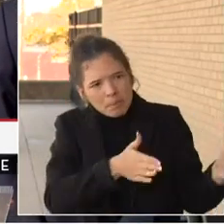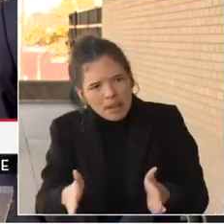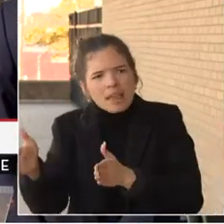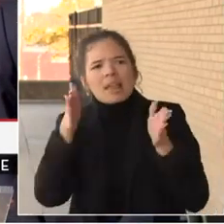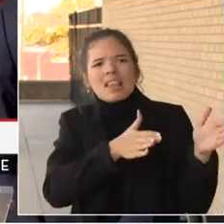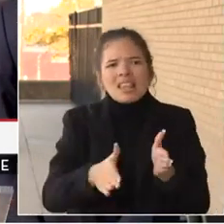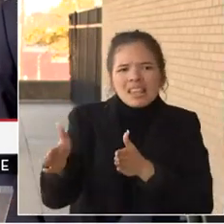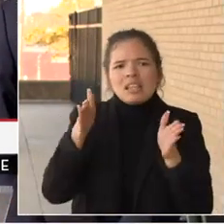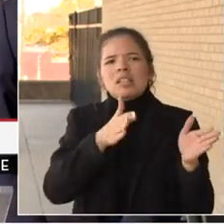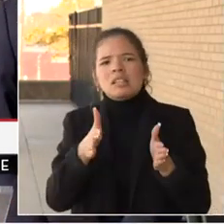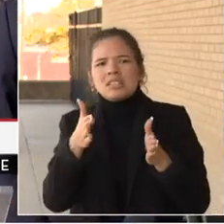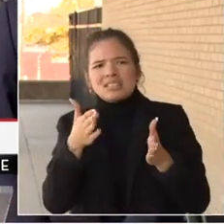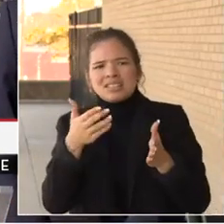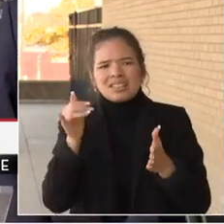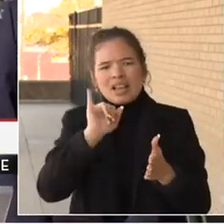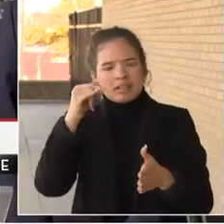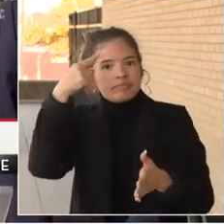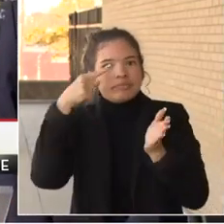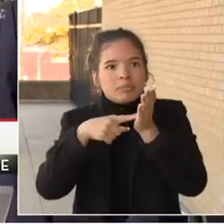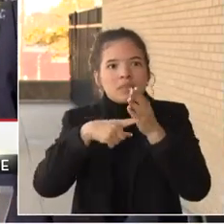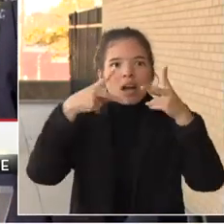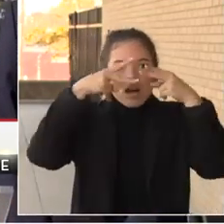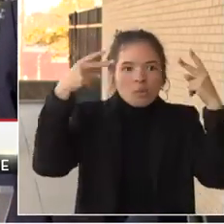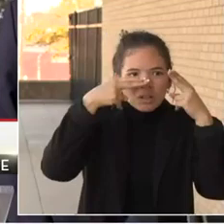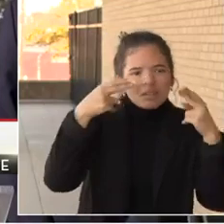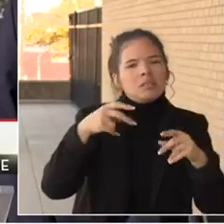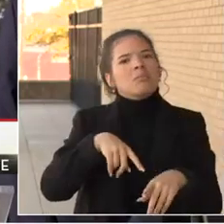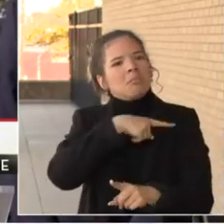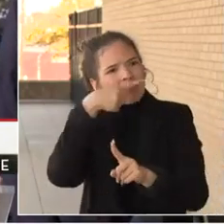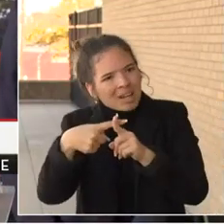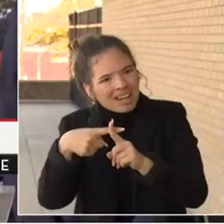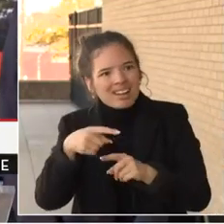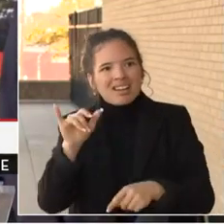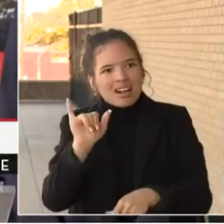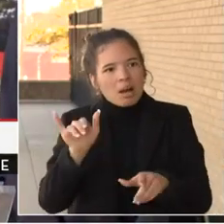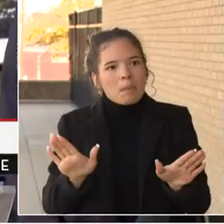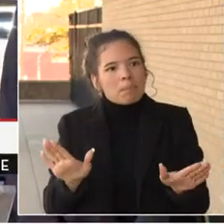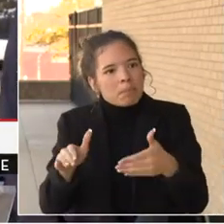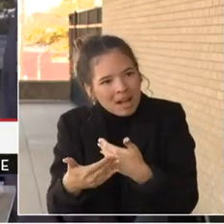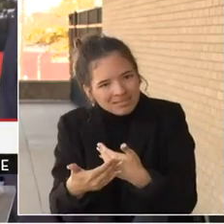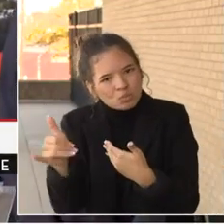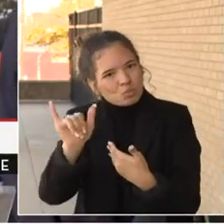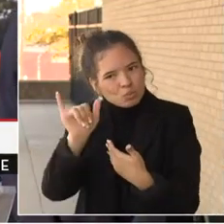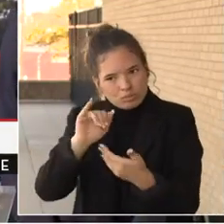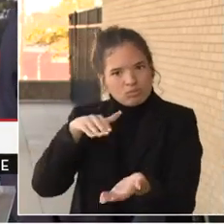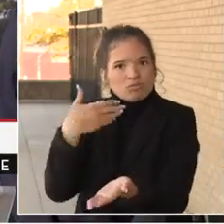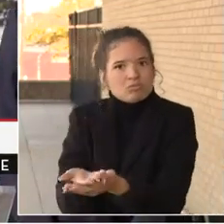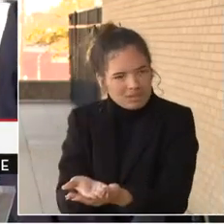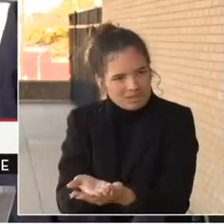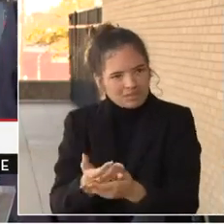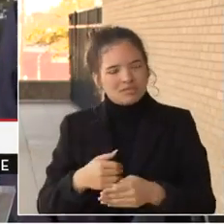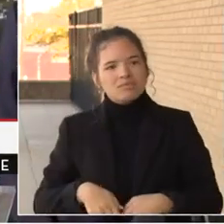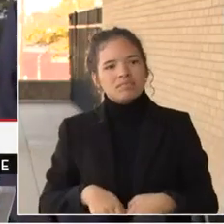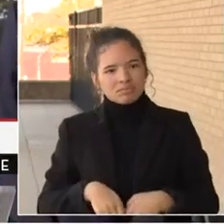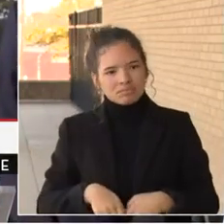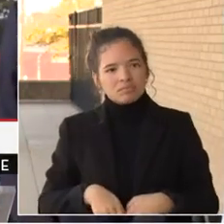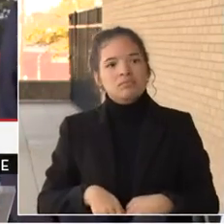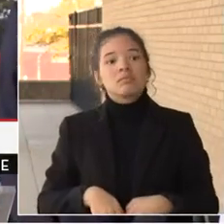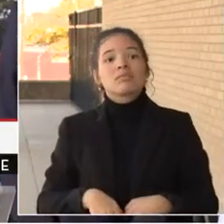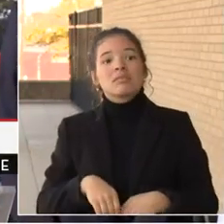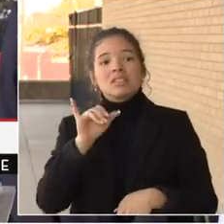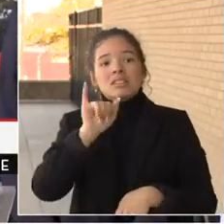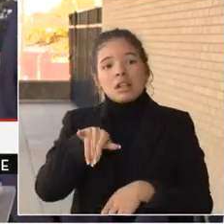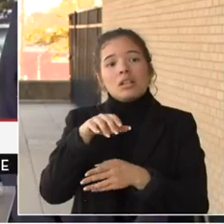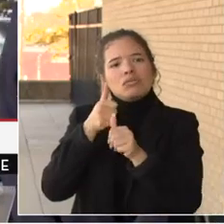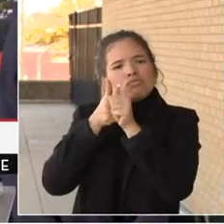like Halloween. Have a plan for your packages as well before they get delivered. Track the package and sign up